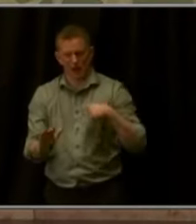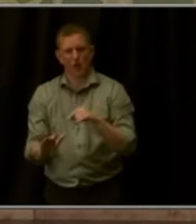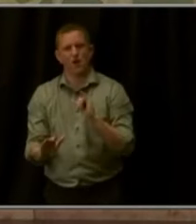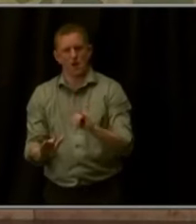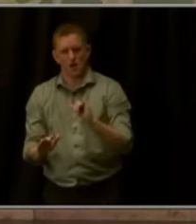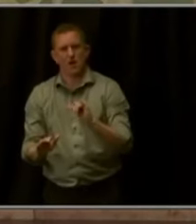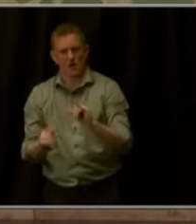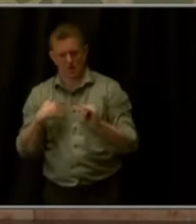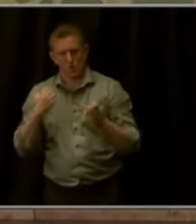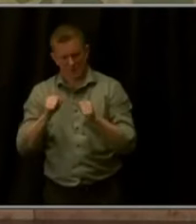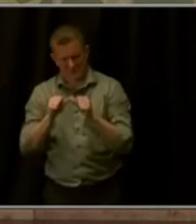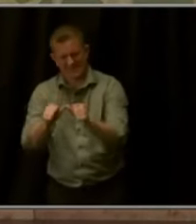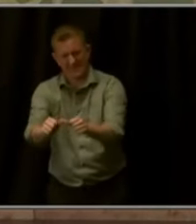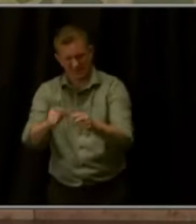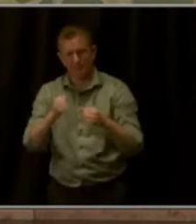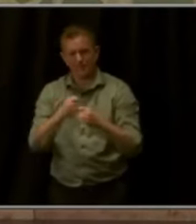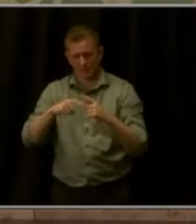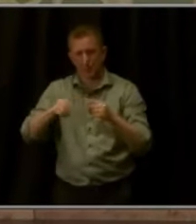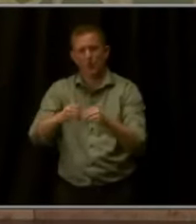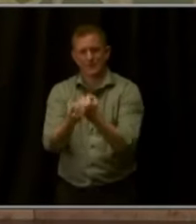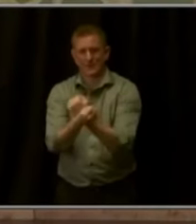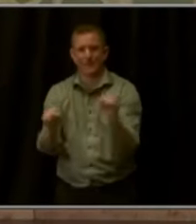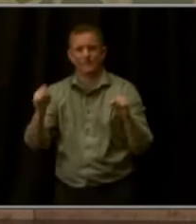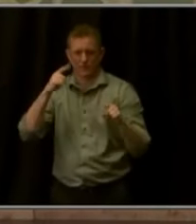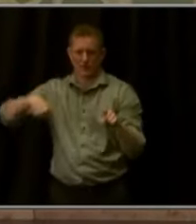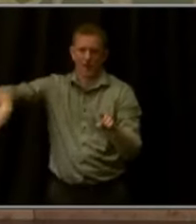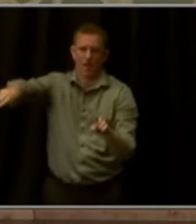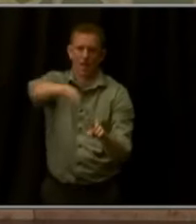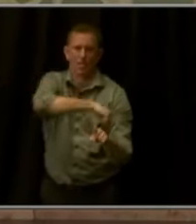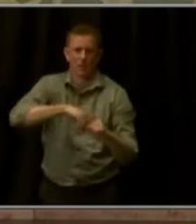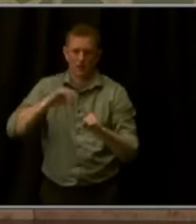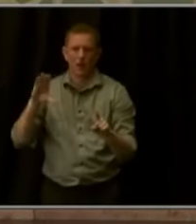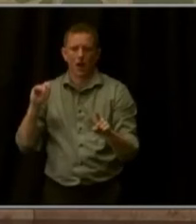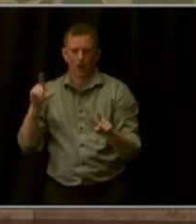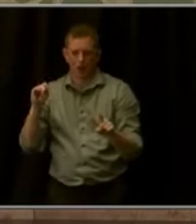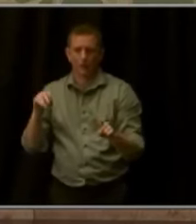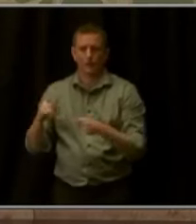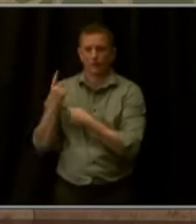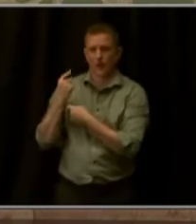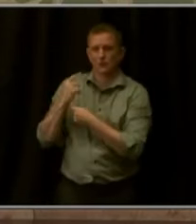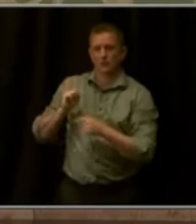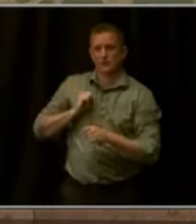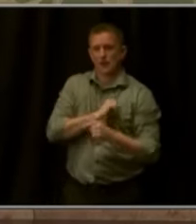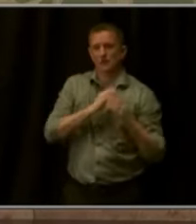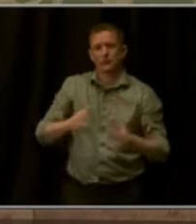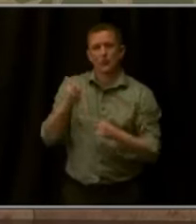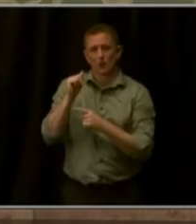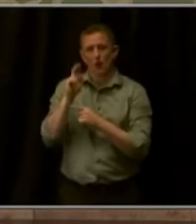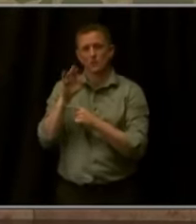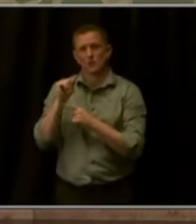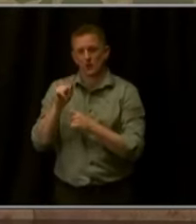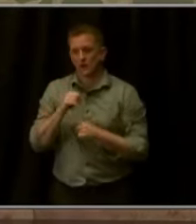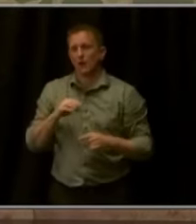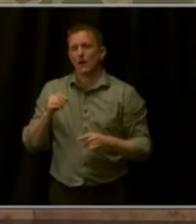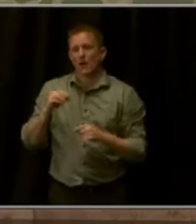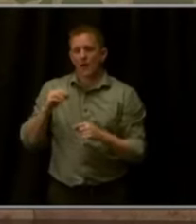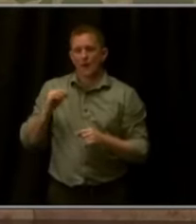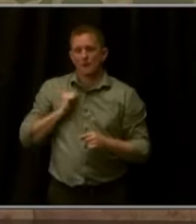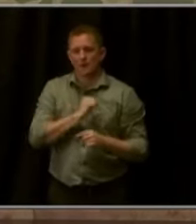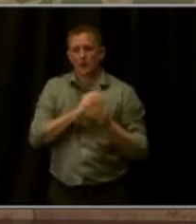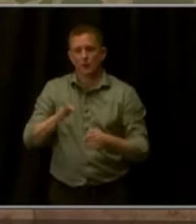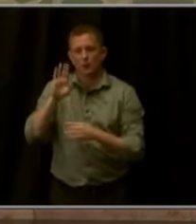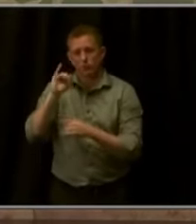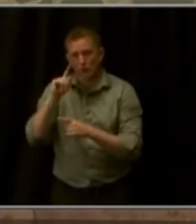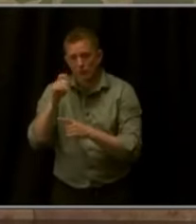for everyone. Last year, with the leadership of Senator Gardner, Senator Bridges, Senator Zenzinger, Representative